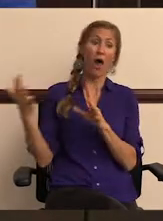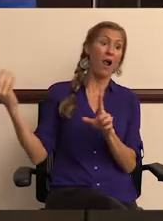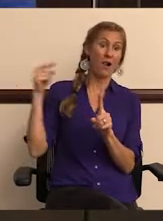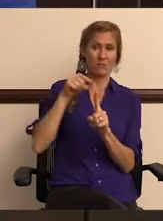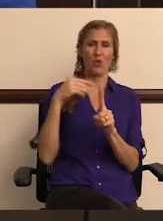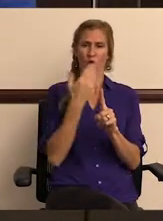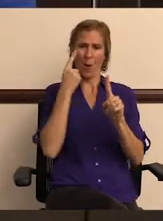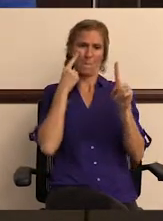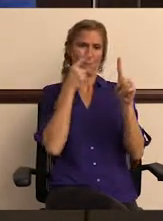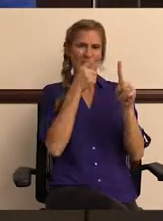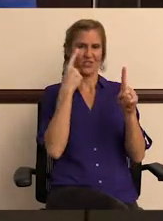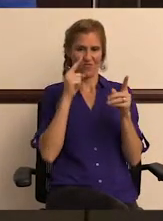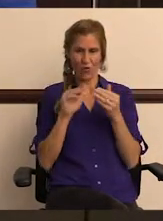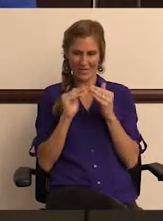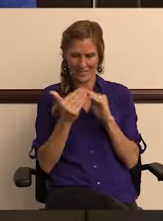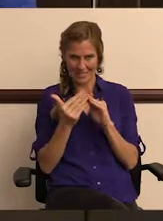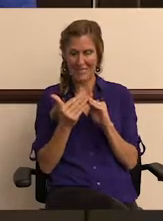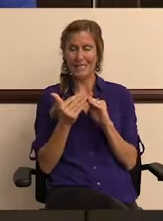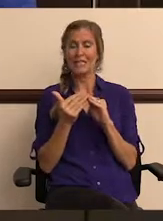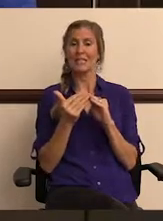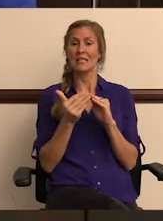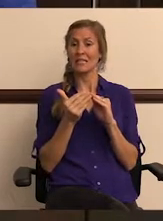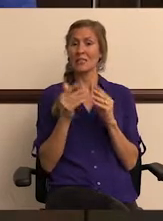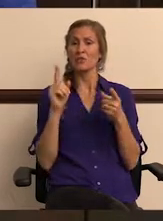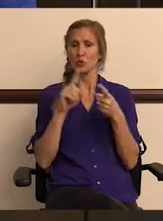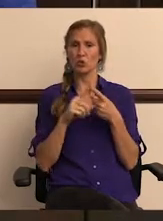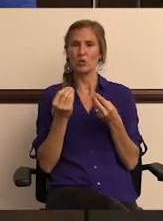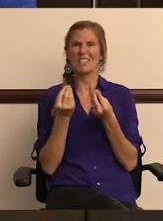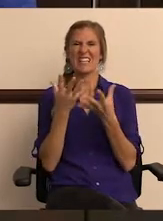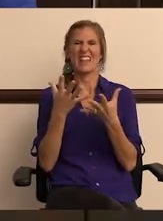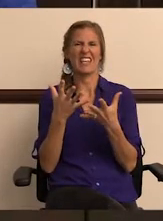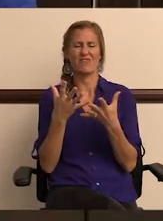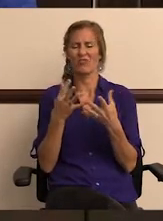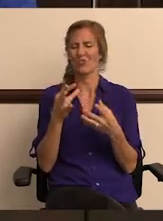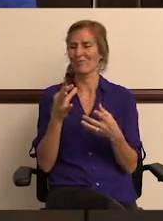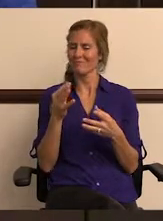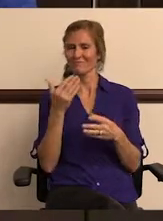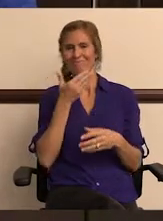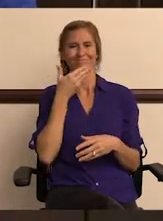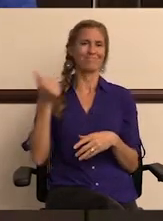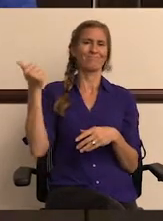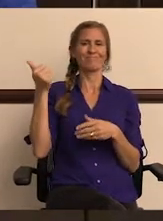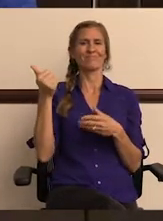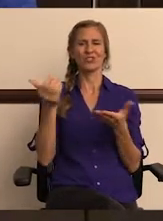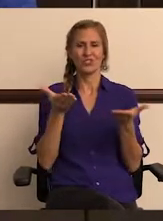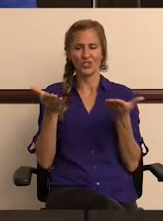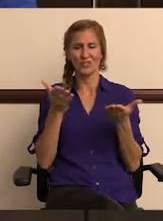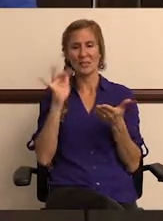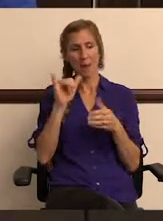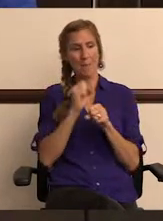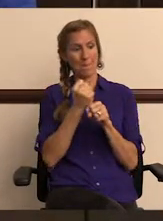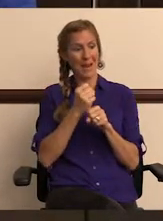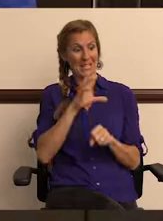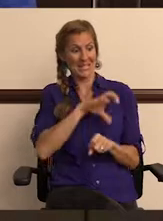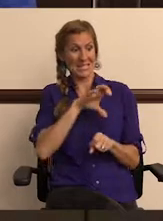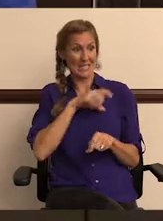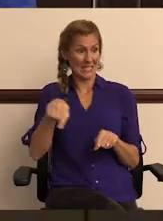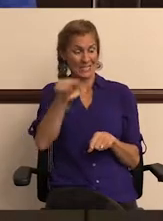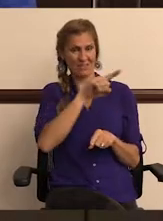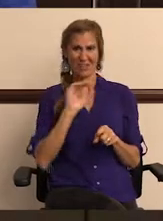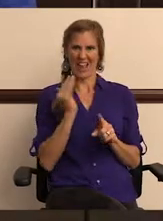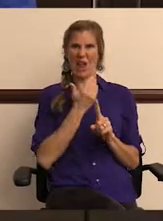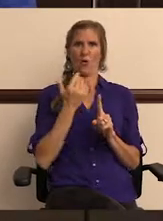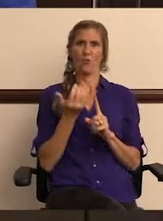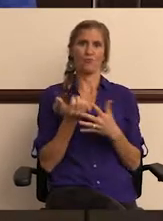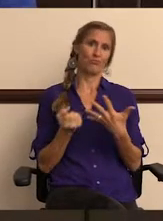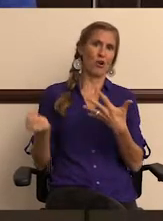it all goes back to our mission at the city, which is delivering exceptional service by making citizens